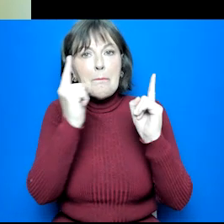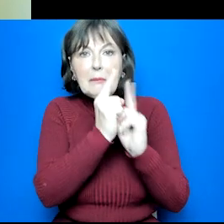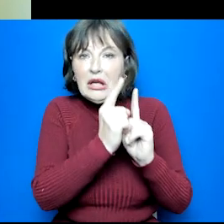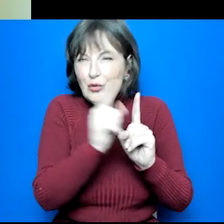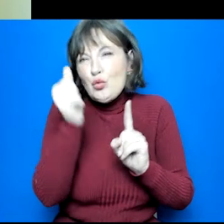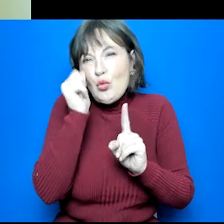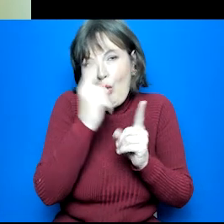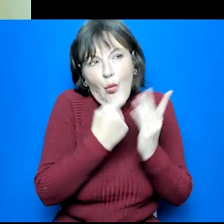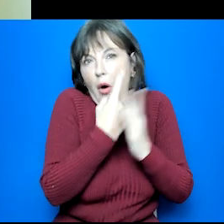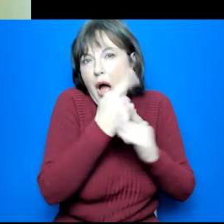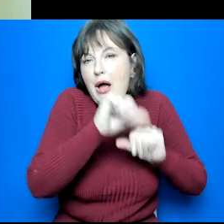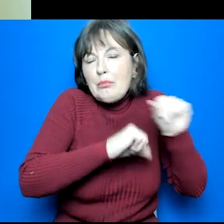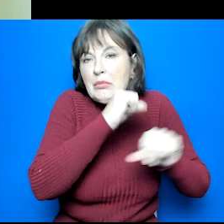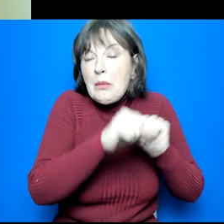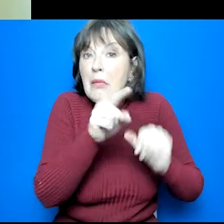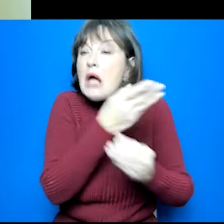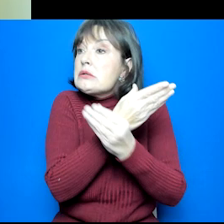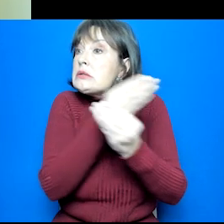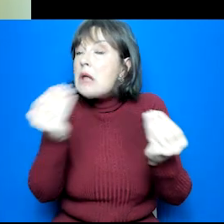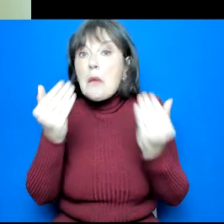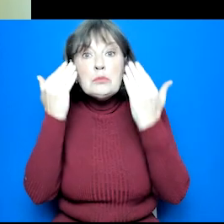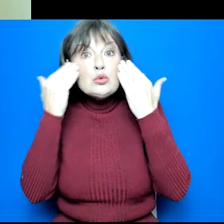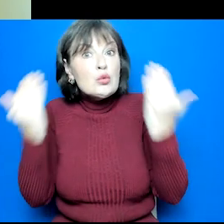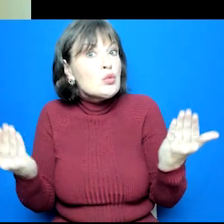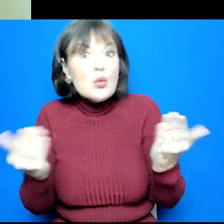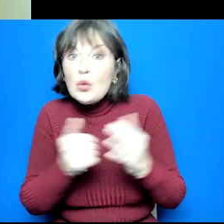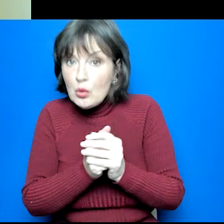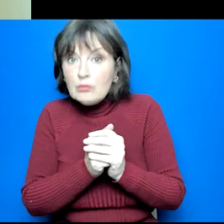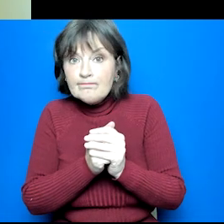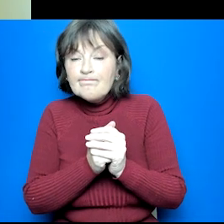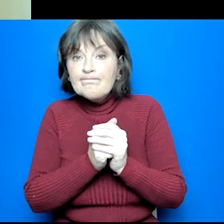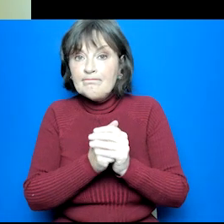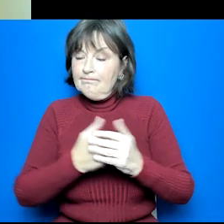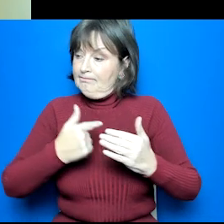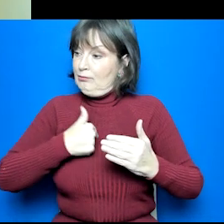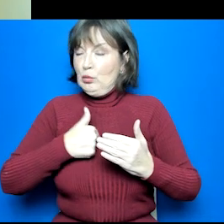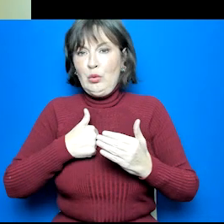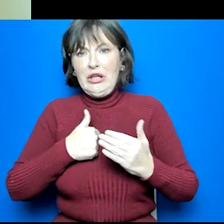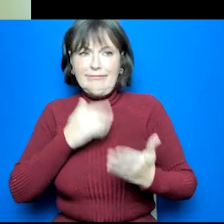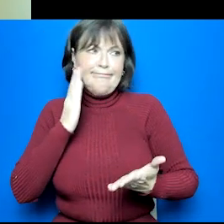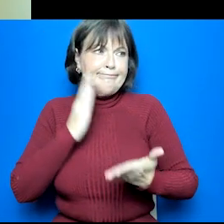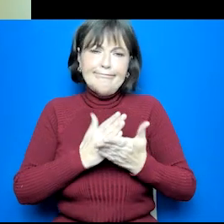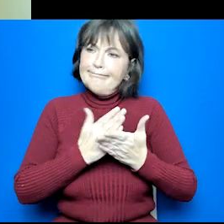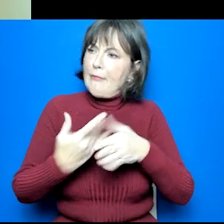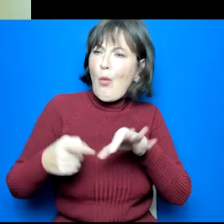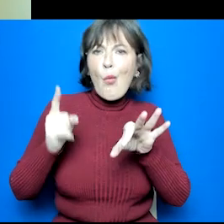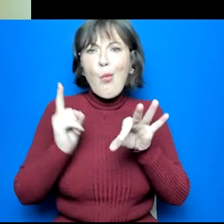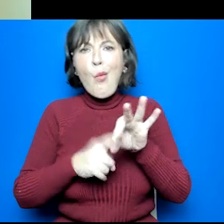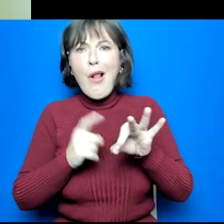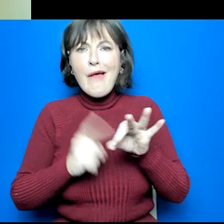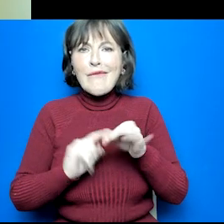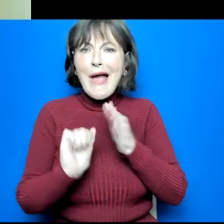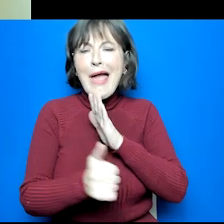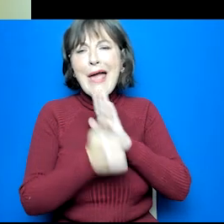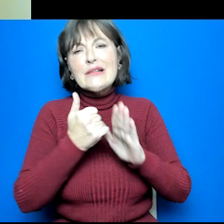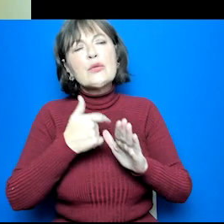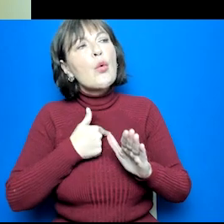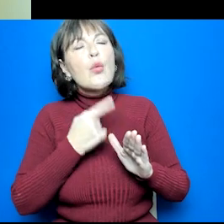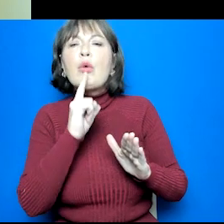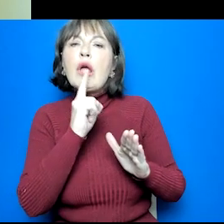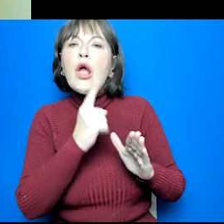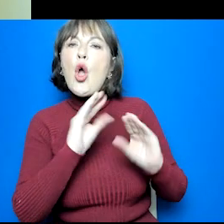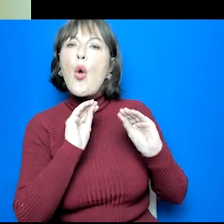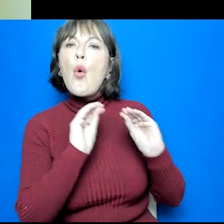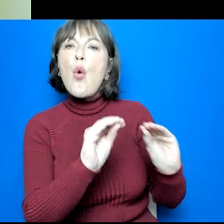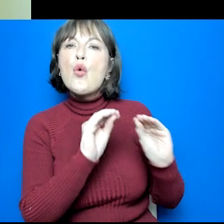and carers might not, and you might just be surprised at what we can offer. As professionally qualified experts, we take a coaching approach to delivering career